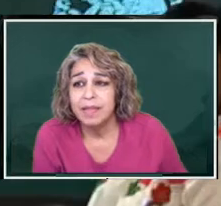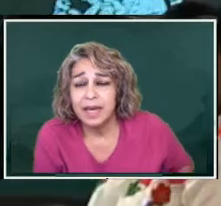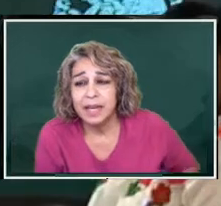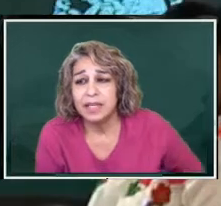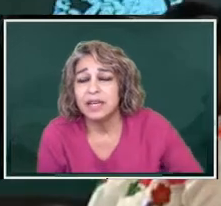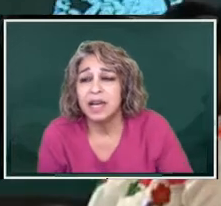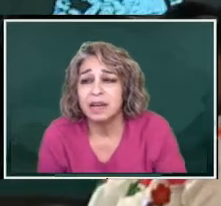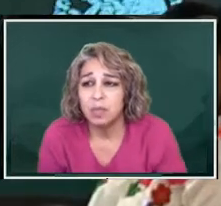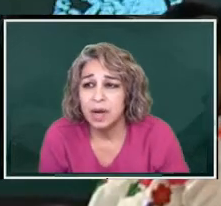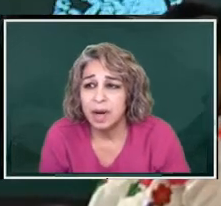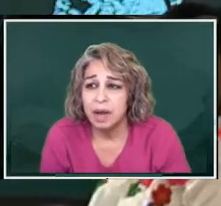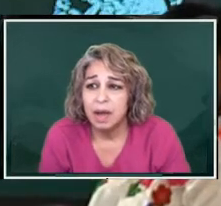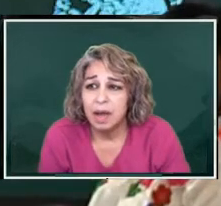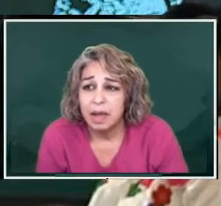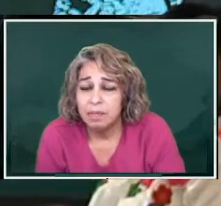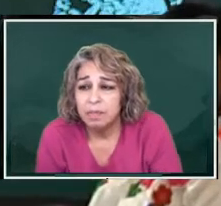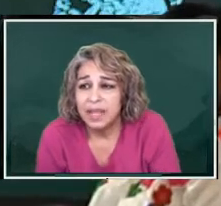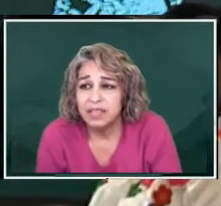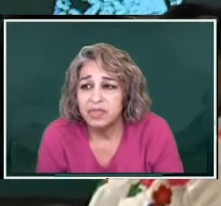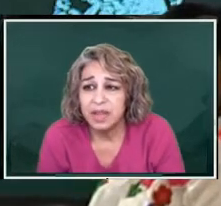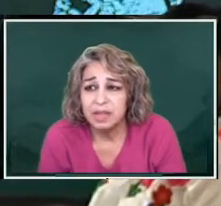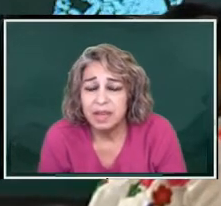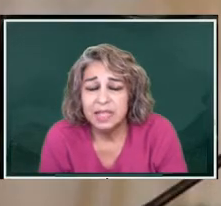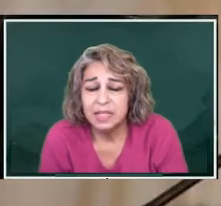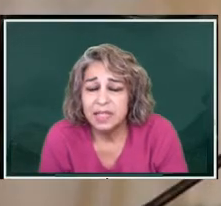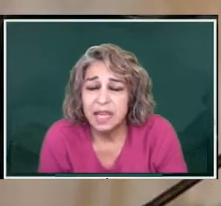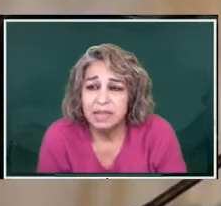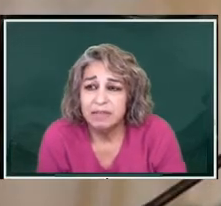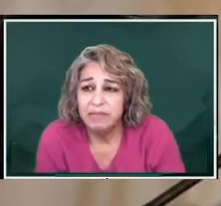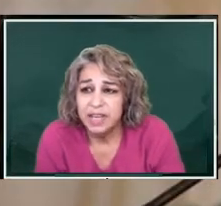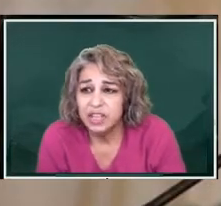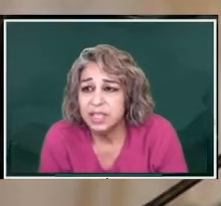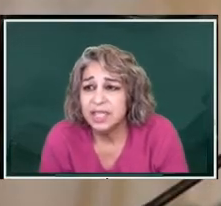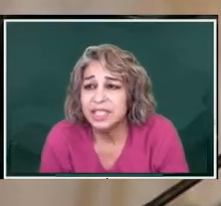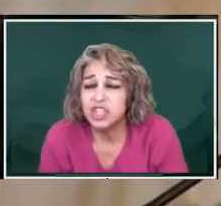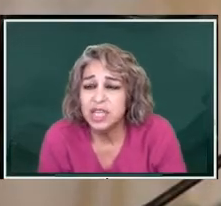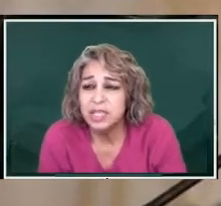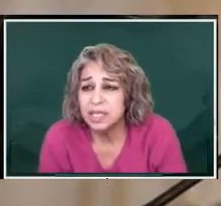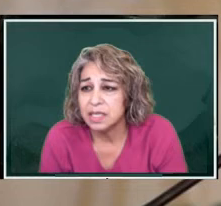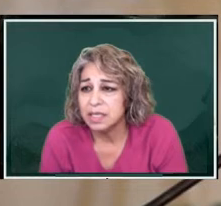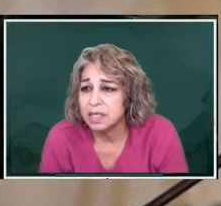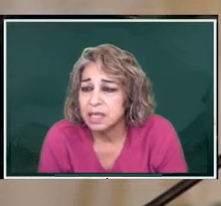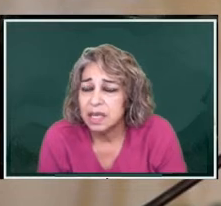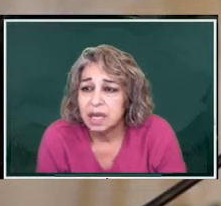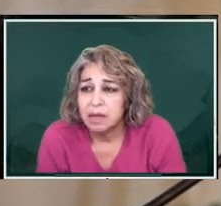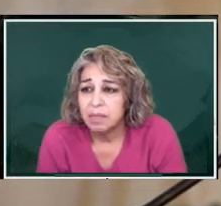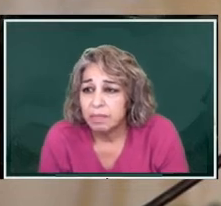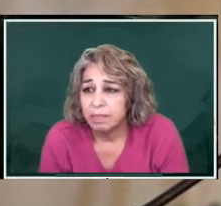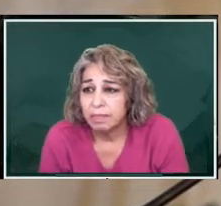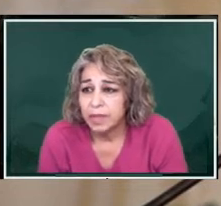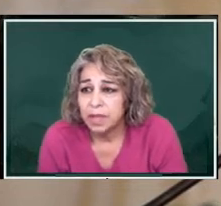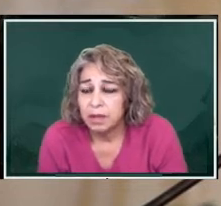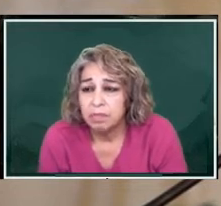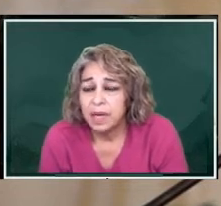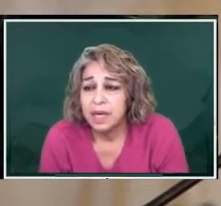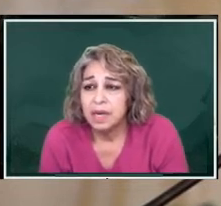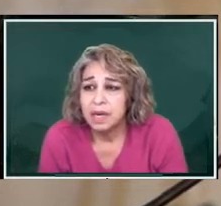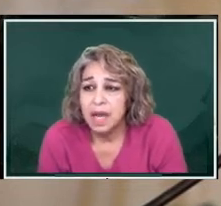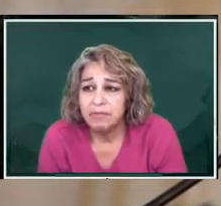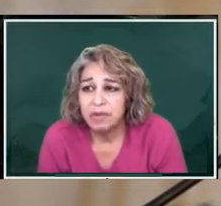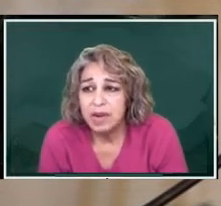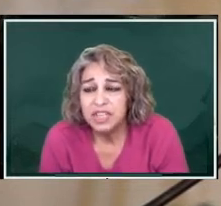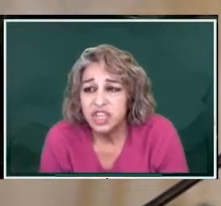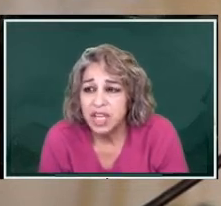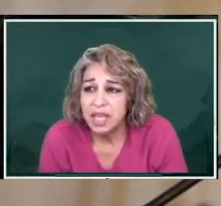That is not what's my strength. It's not vengeance. It's justice. But